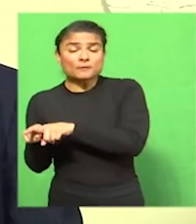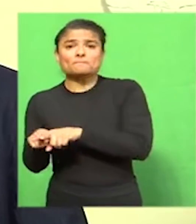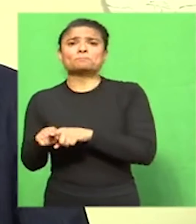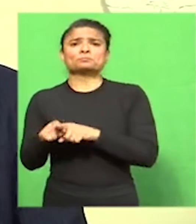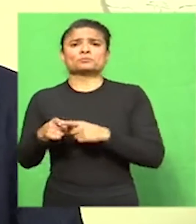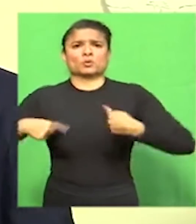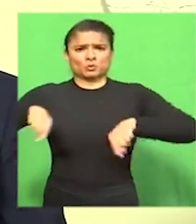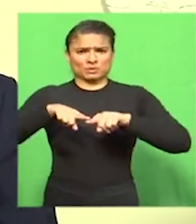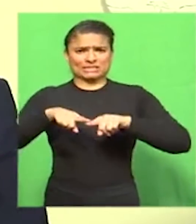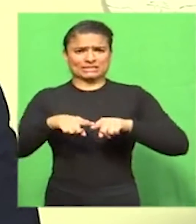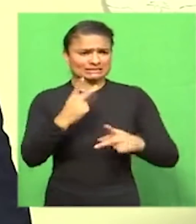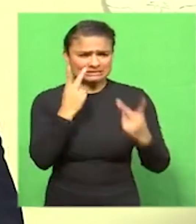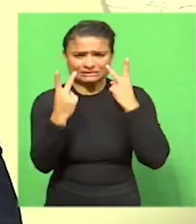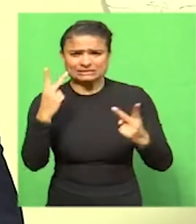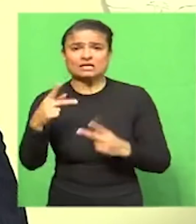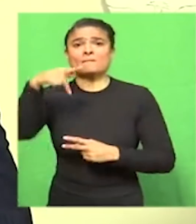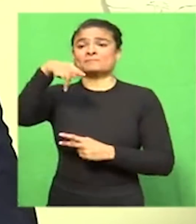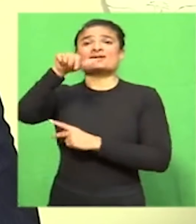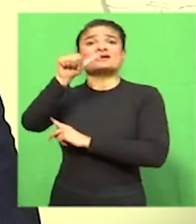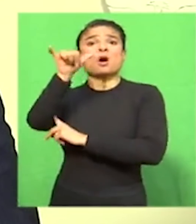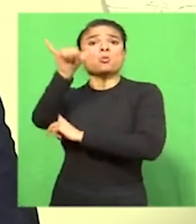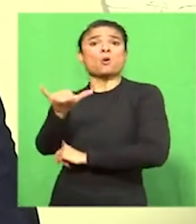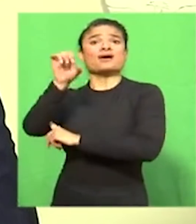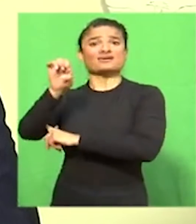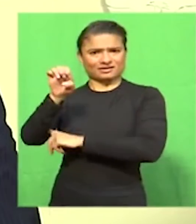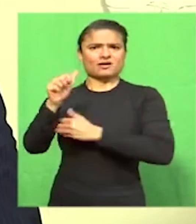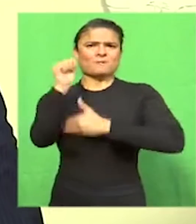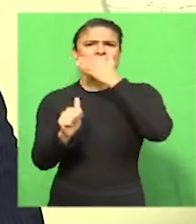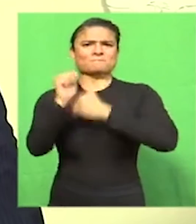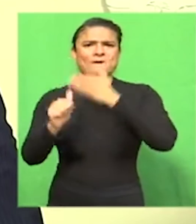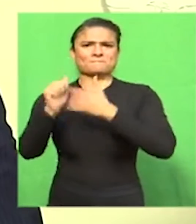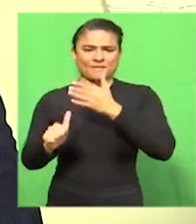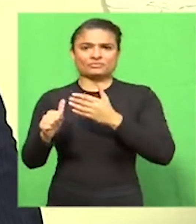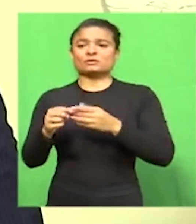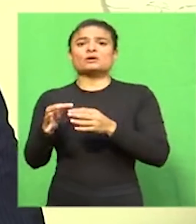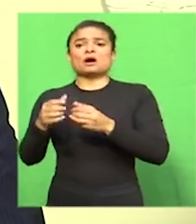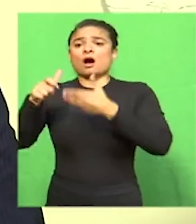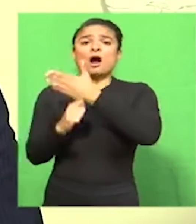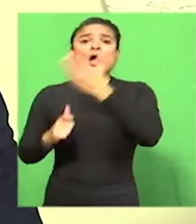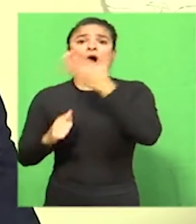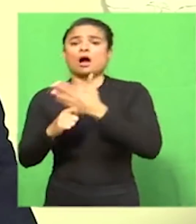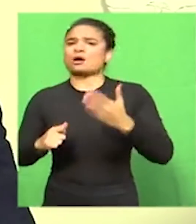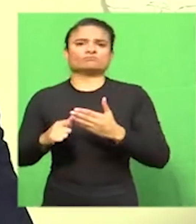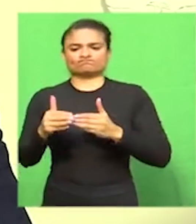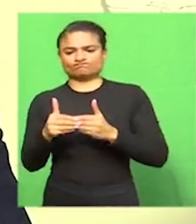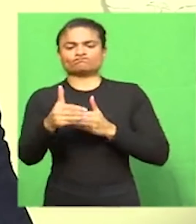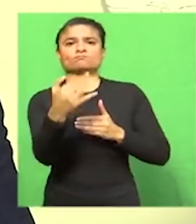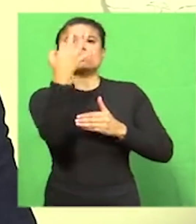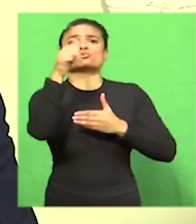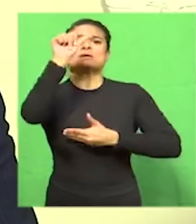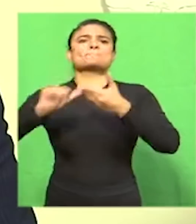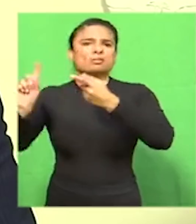-as-you-earn taxes for a period of three months to provide businesses with additional